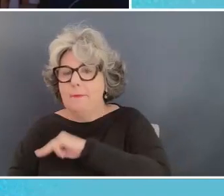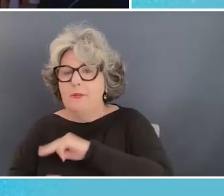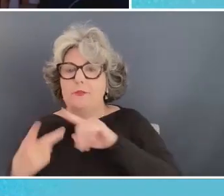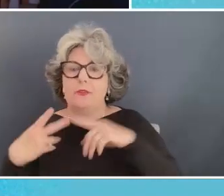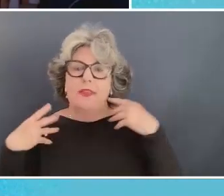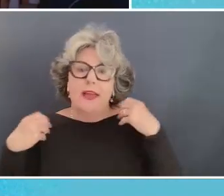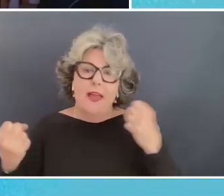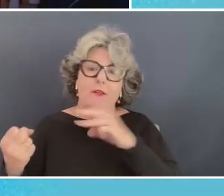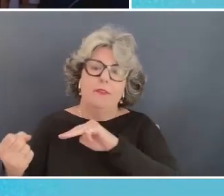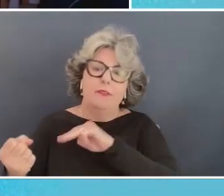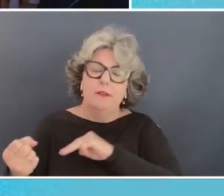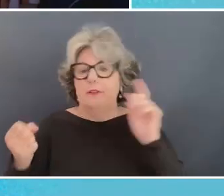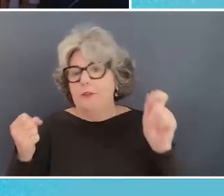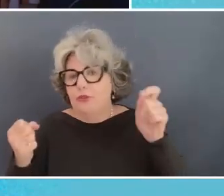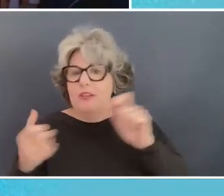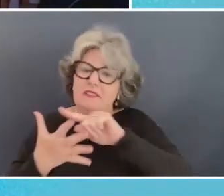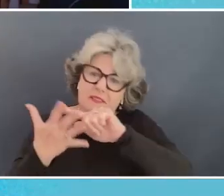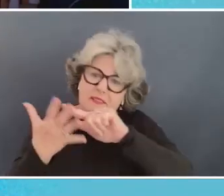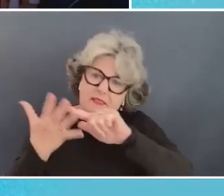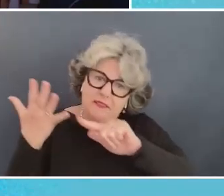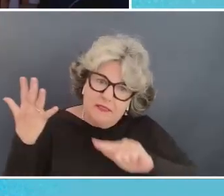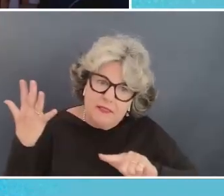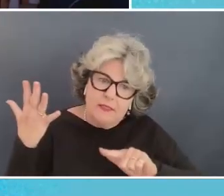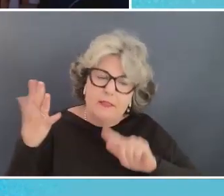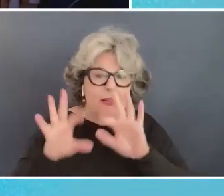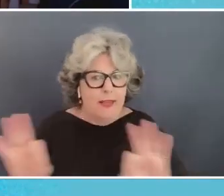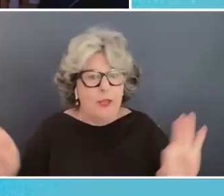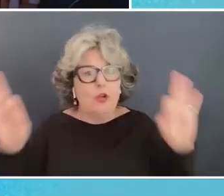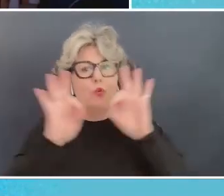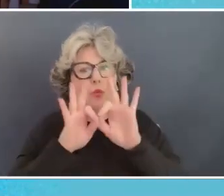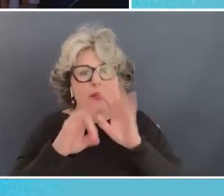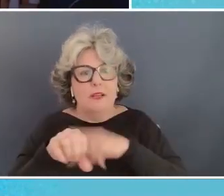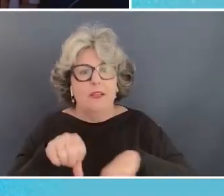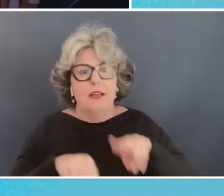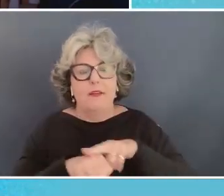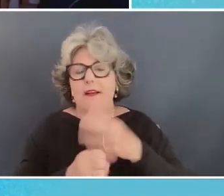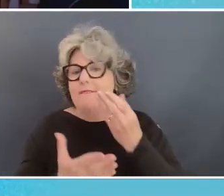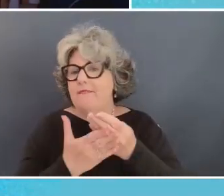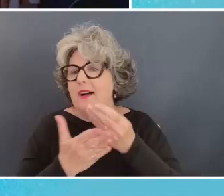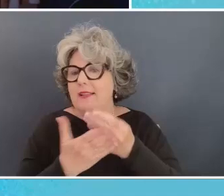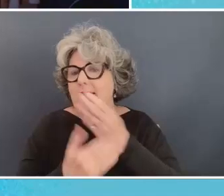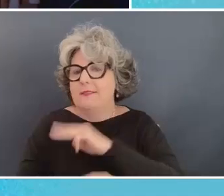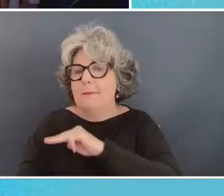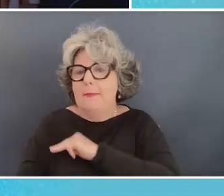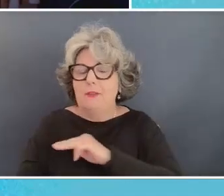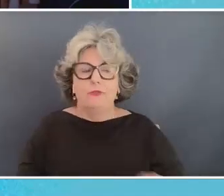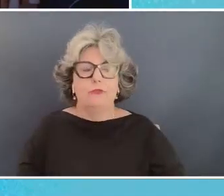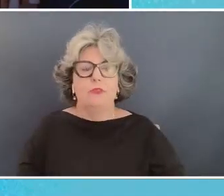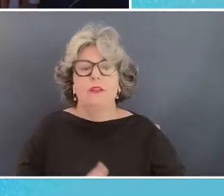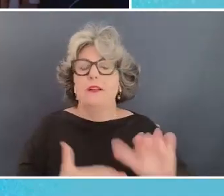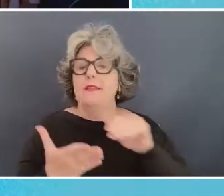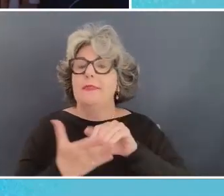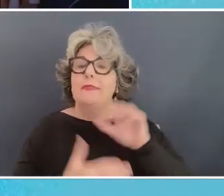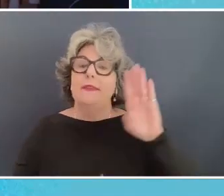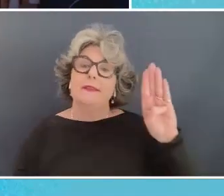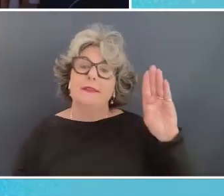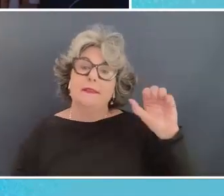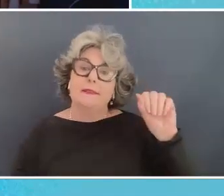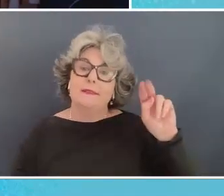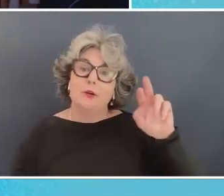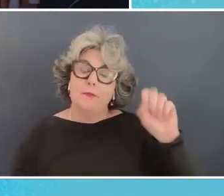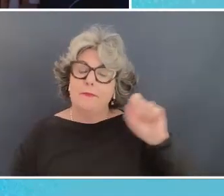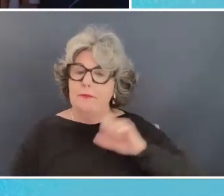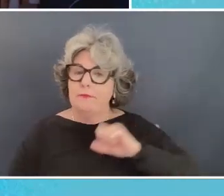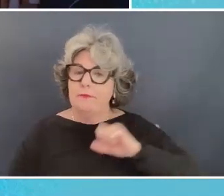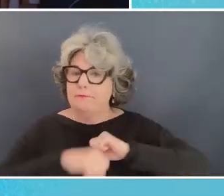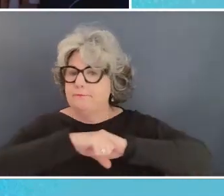ministers the justice ministers and critically of course the finance ministers the central bankers the securities regulators